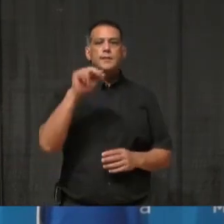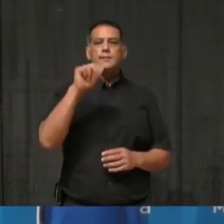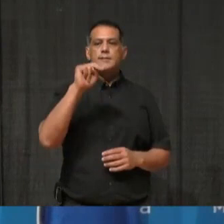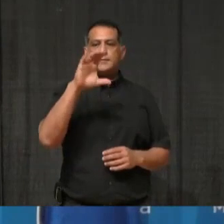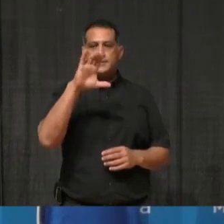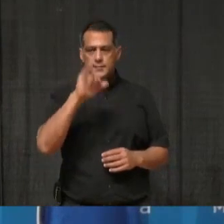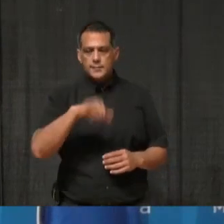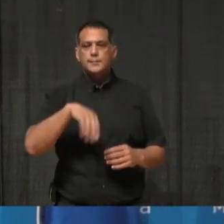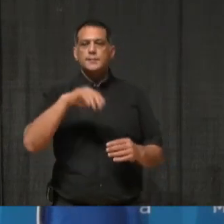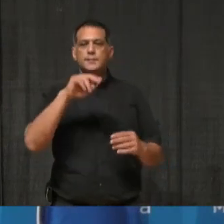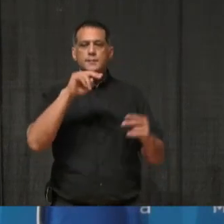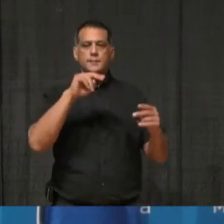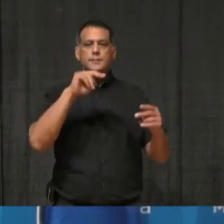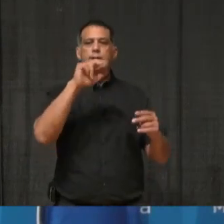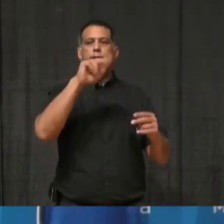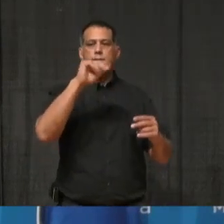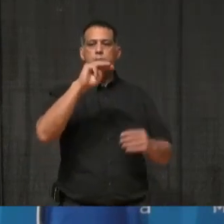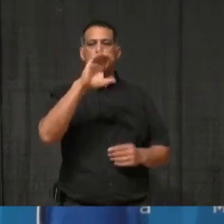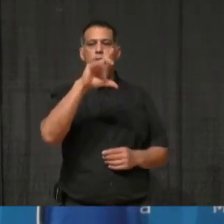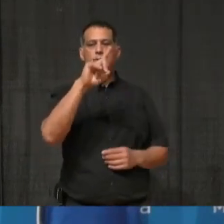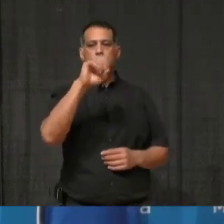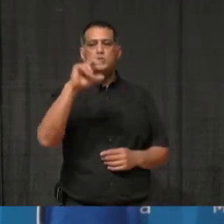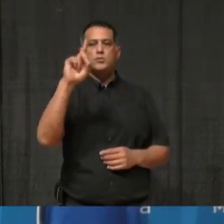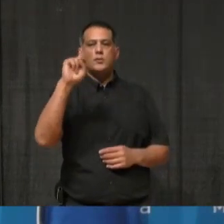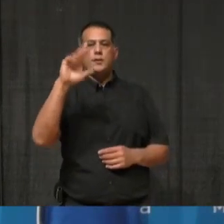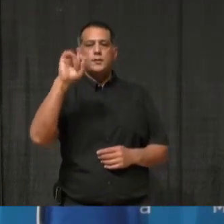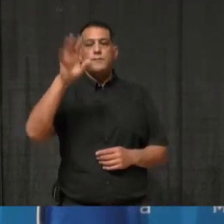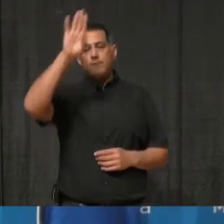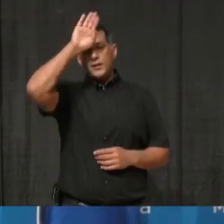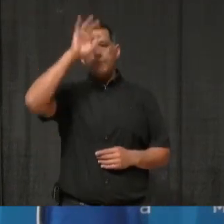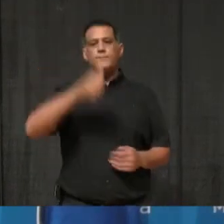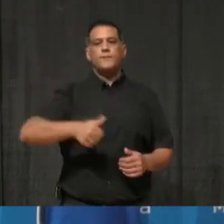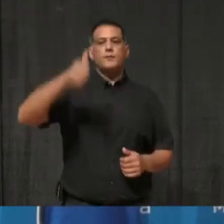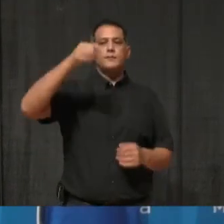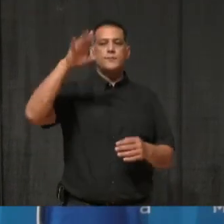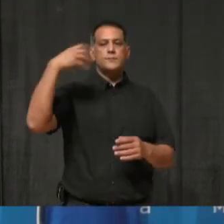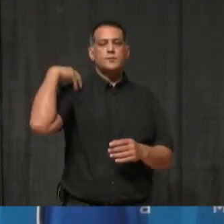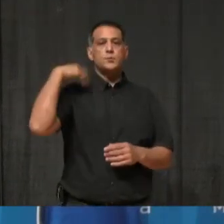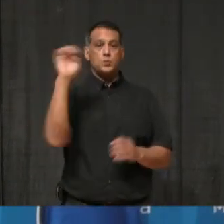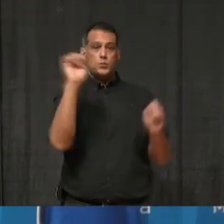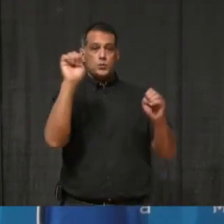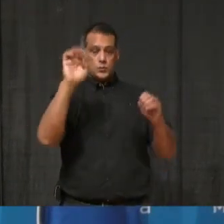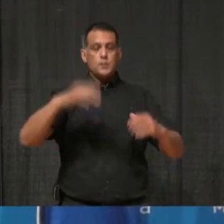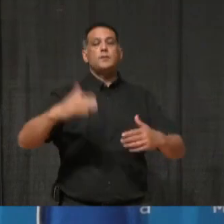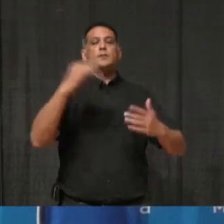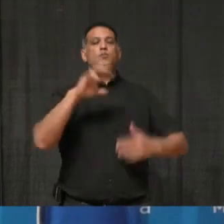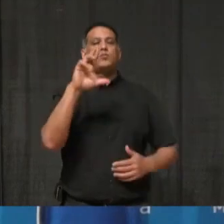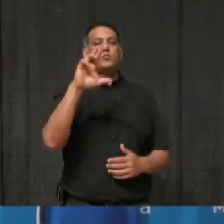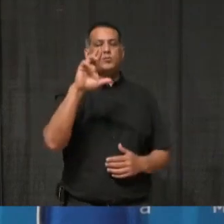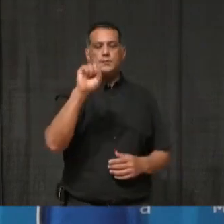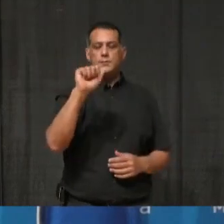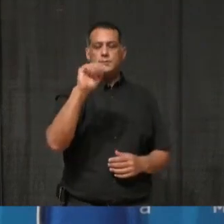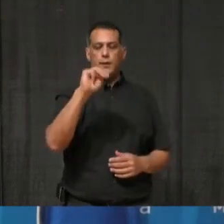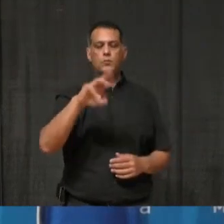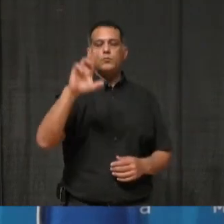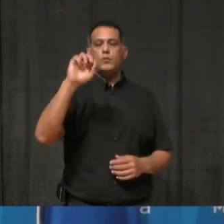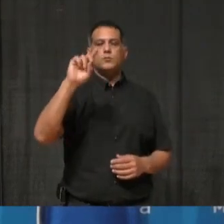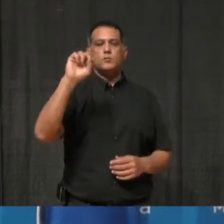and Sam Rogers, who's here again, Mississauga's Director of Enforcement, for any questions you may have about enforcement.